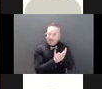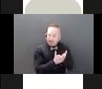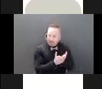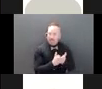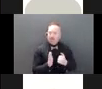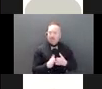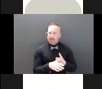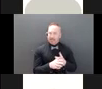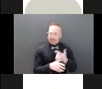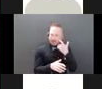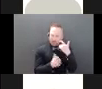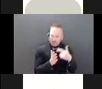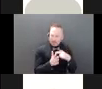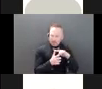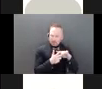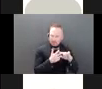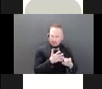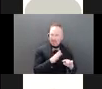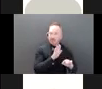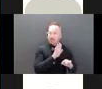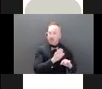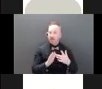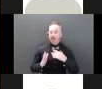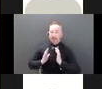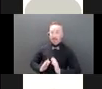relationship with their clients.